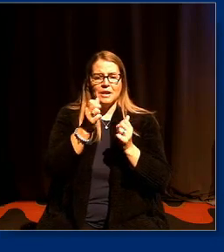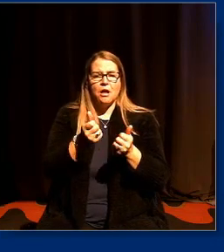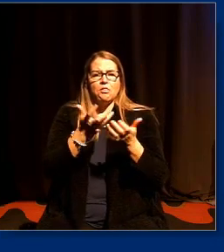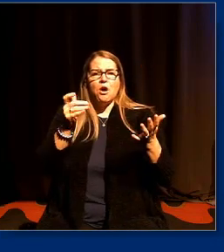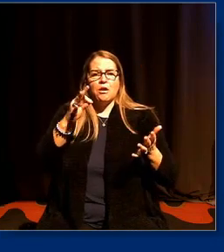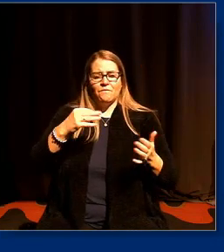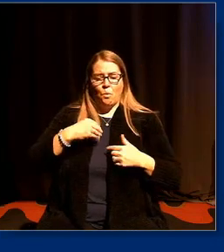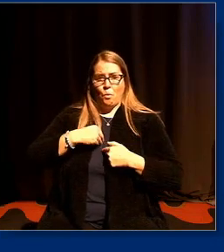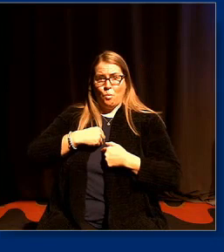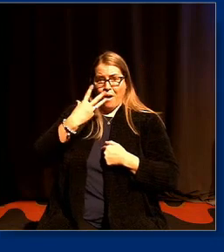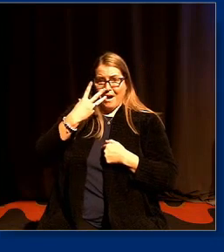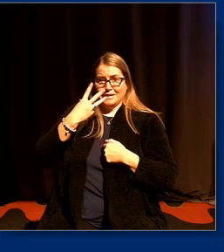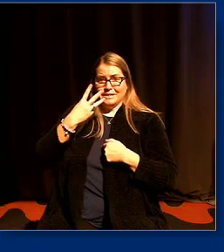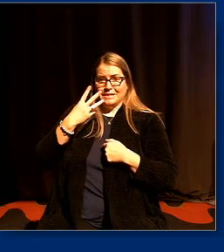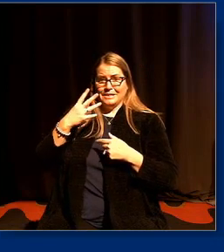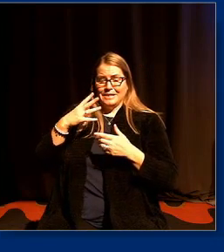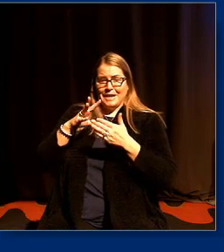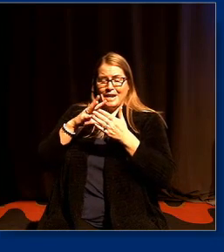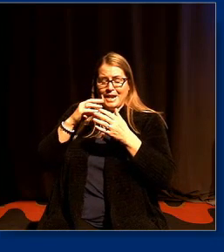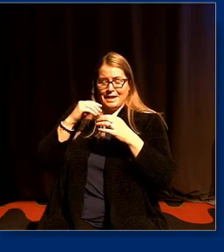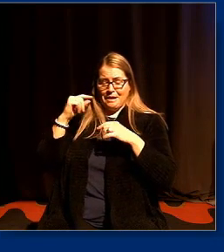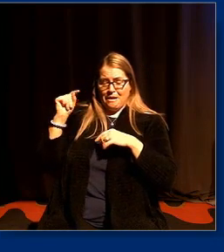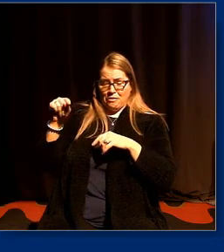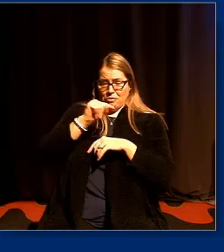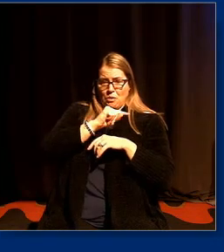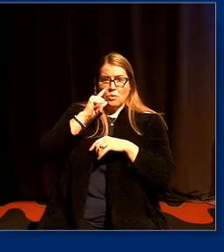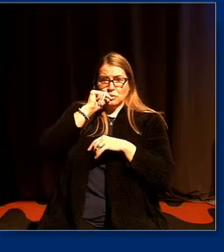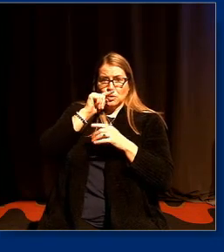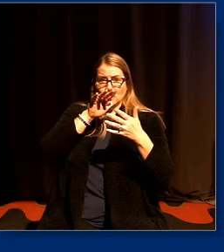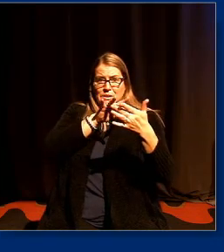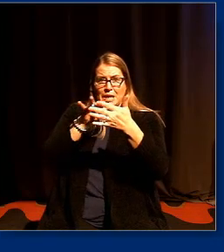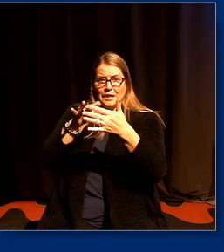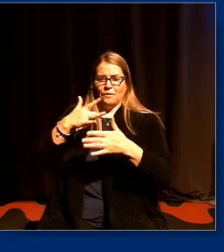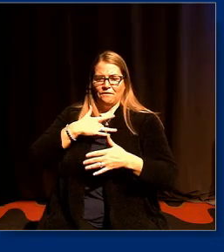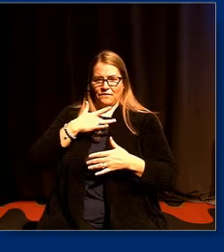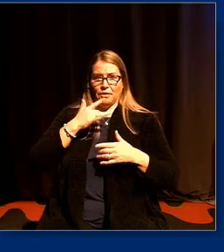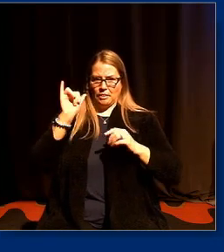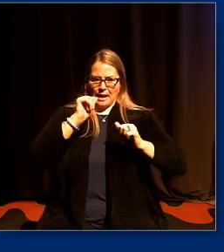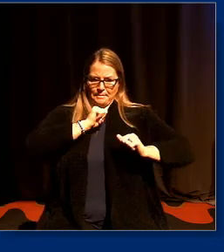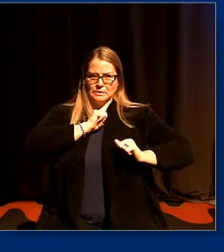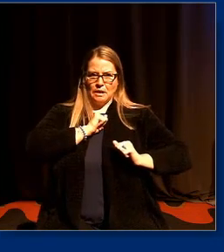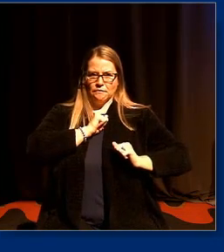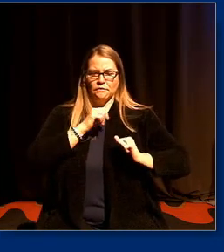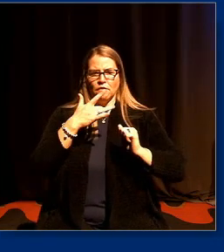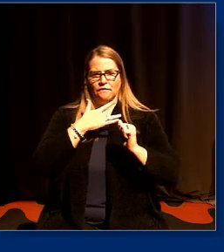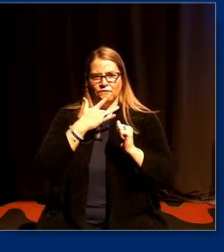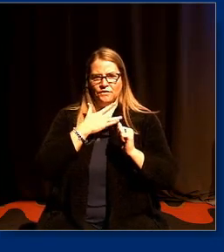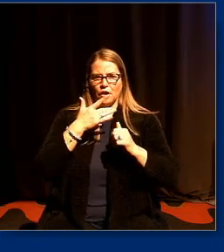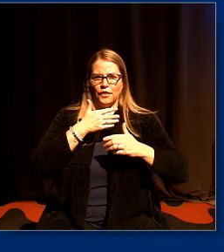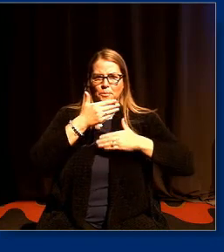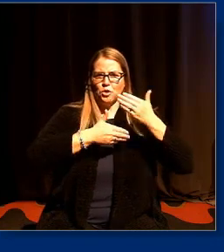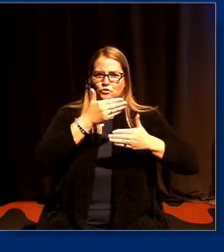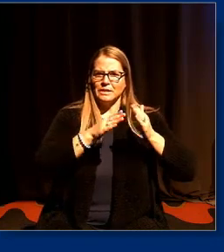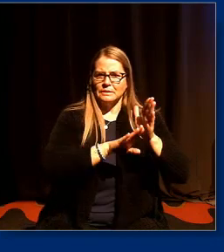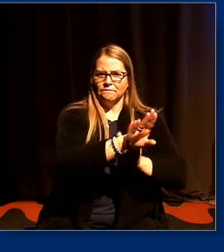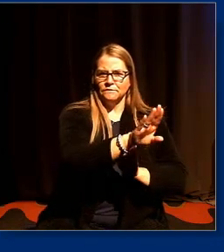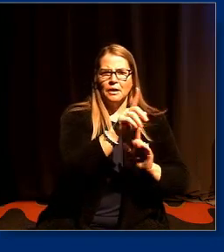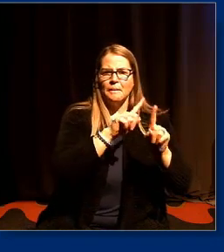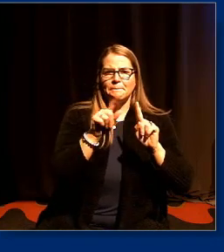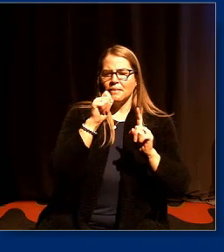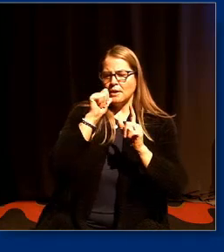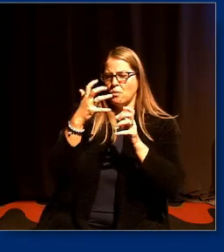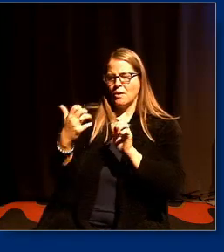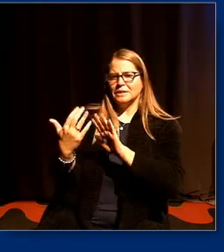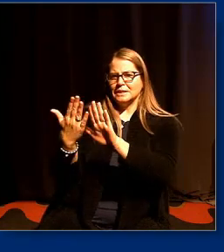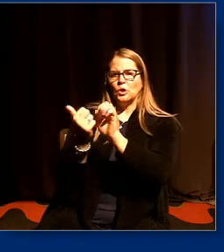academics like myself who feel that they're on the right side they're progressive but don't want to deal with racism they're much